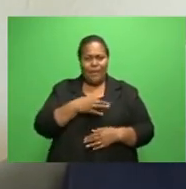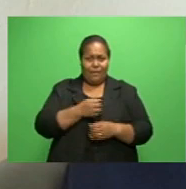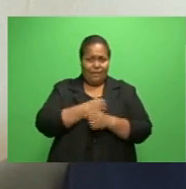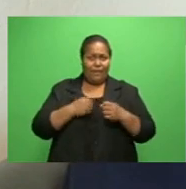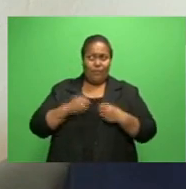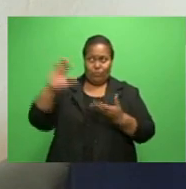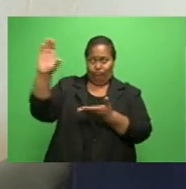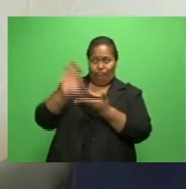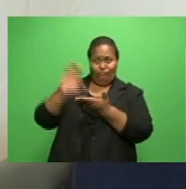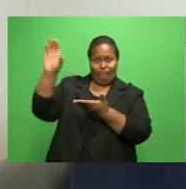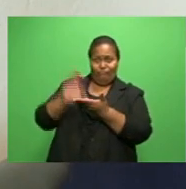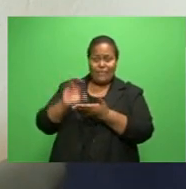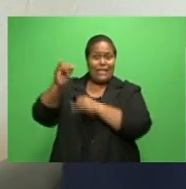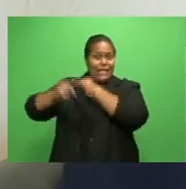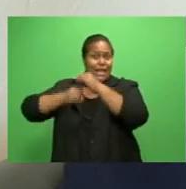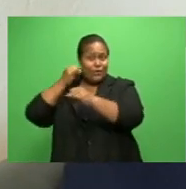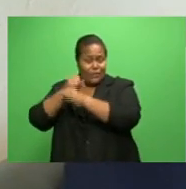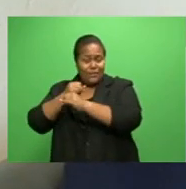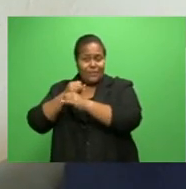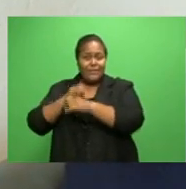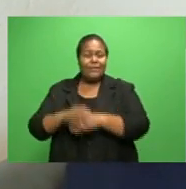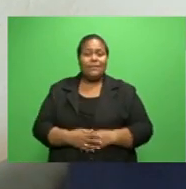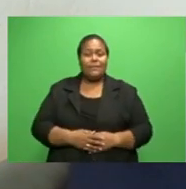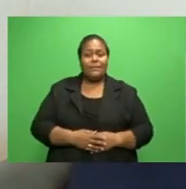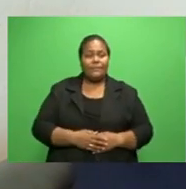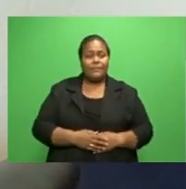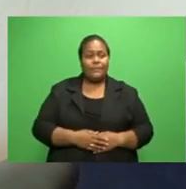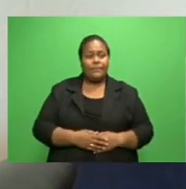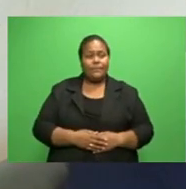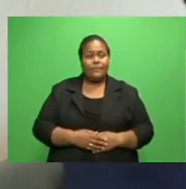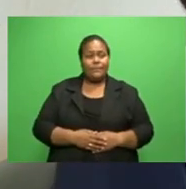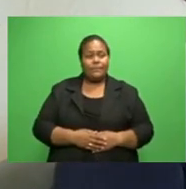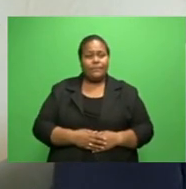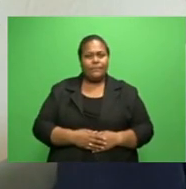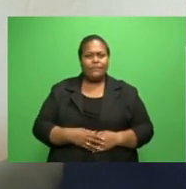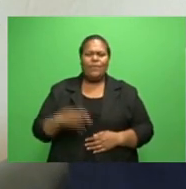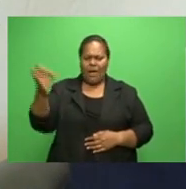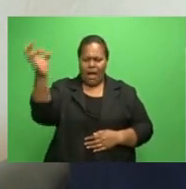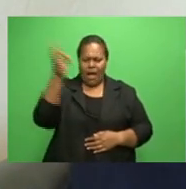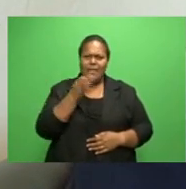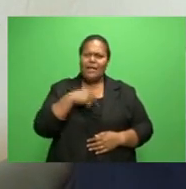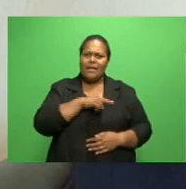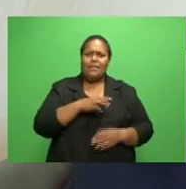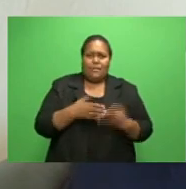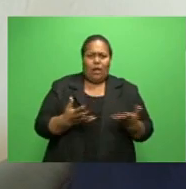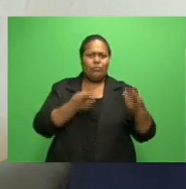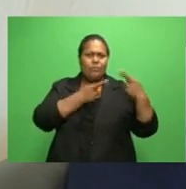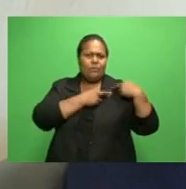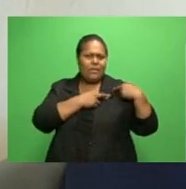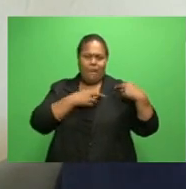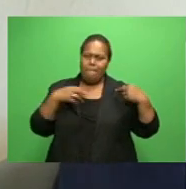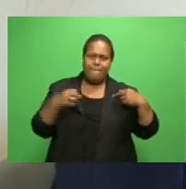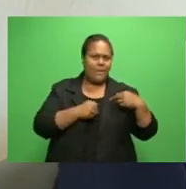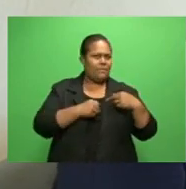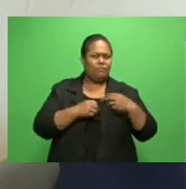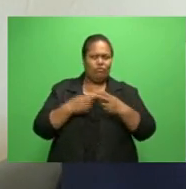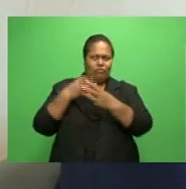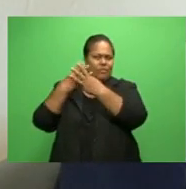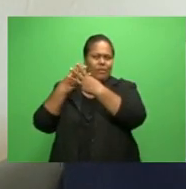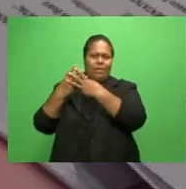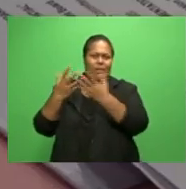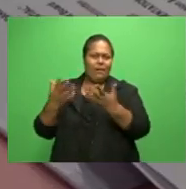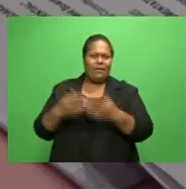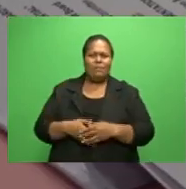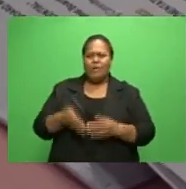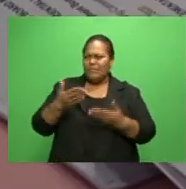overseas have been asking for accountability back from our party for the last number